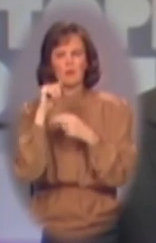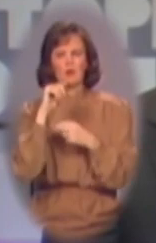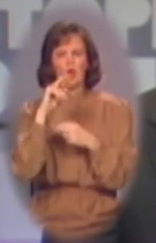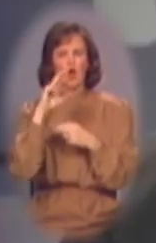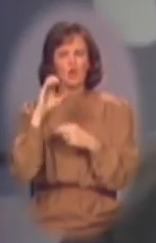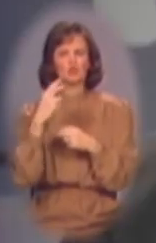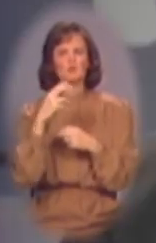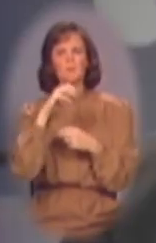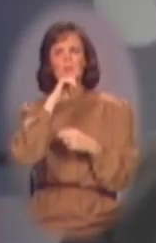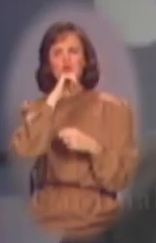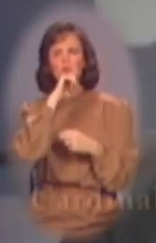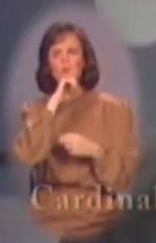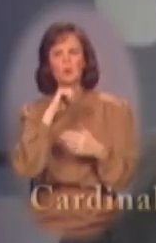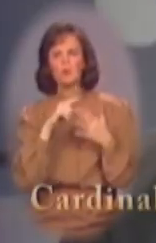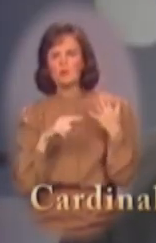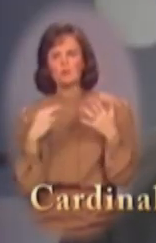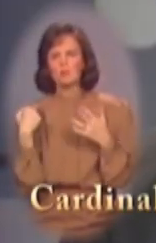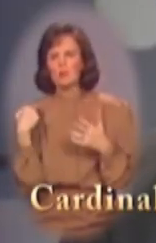archbishop?